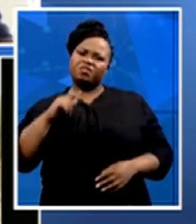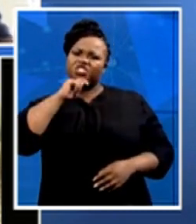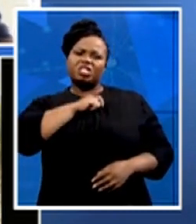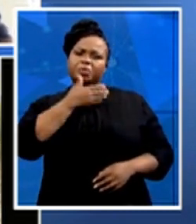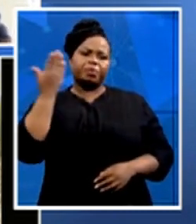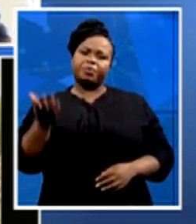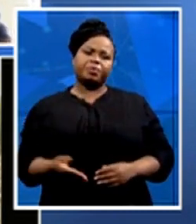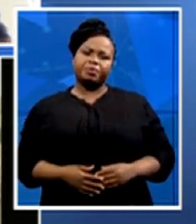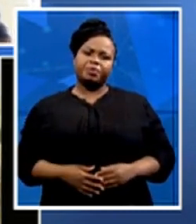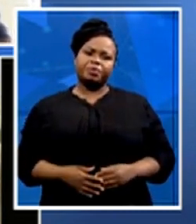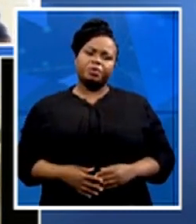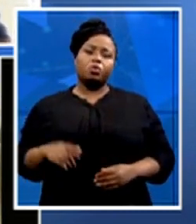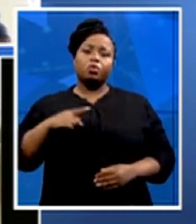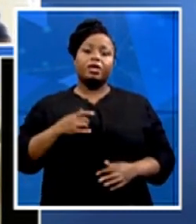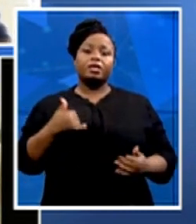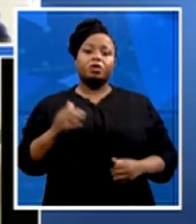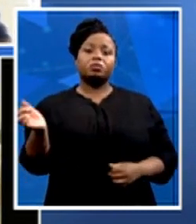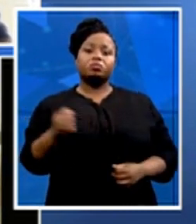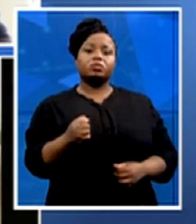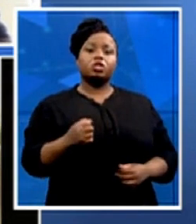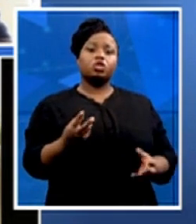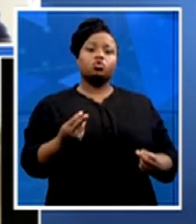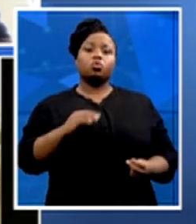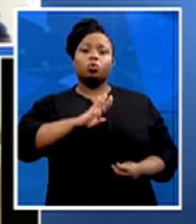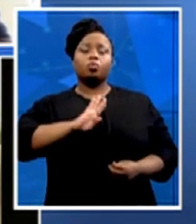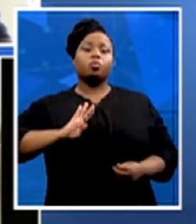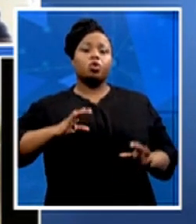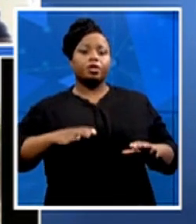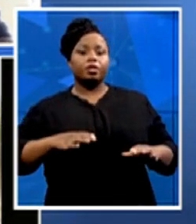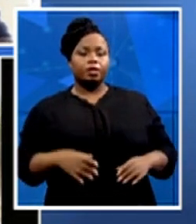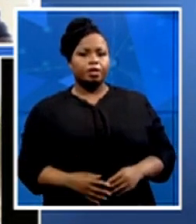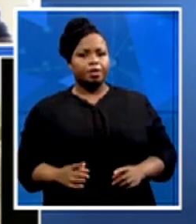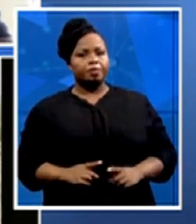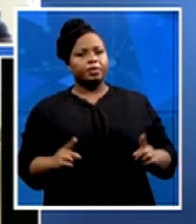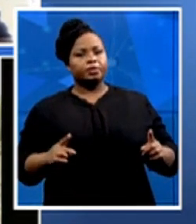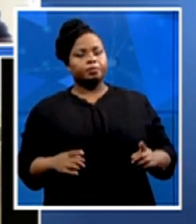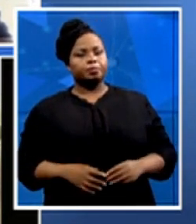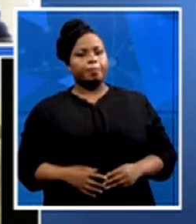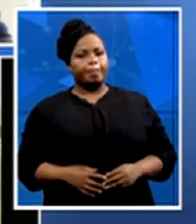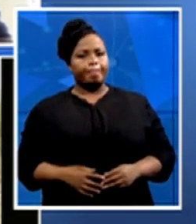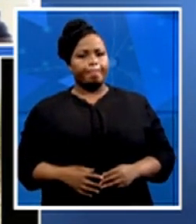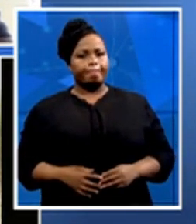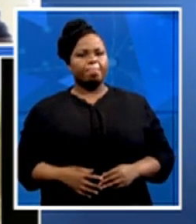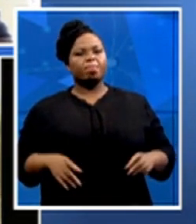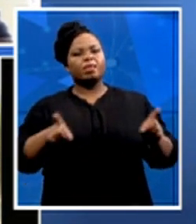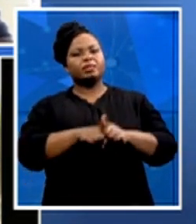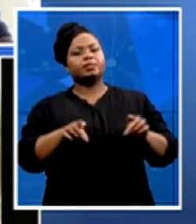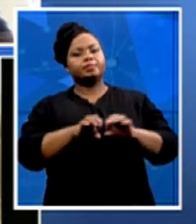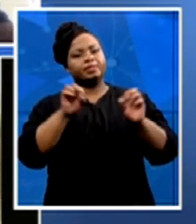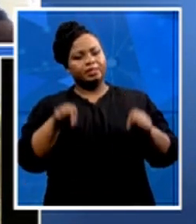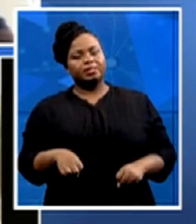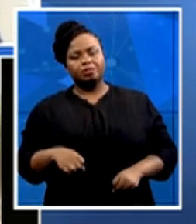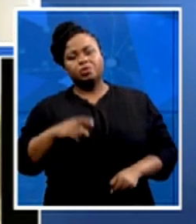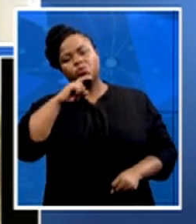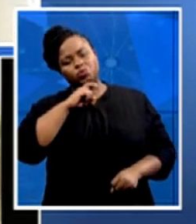new board. But the same system is failing young people. And it has been